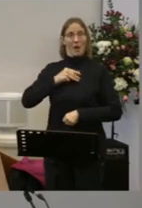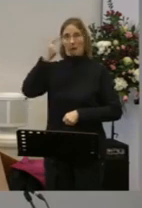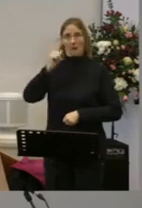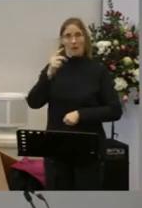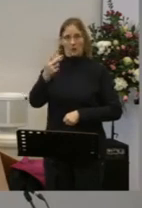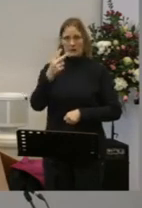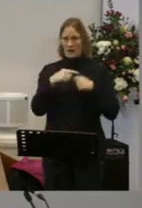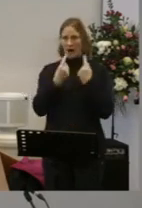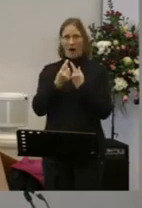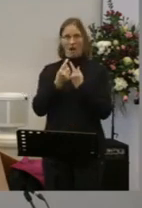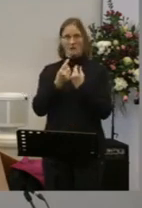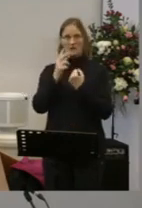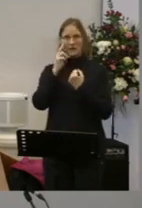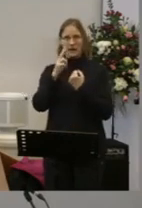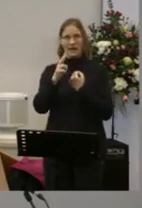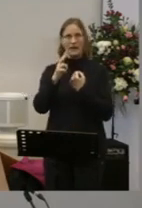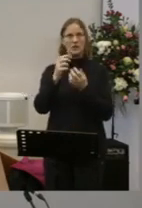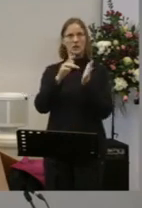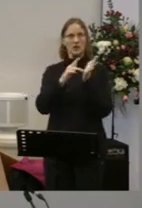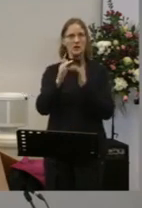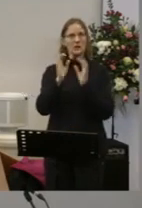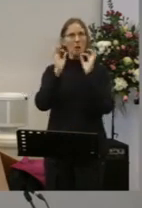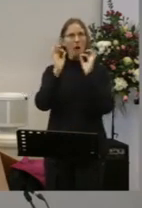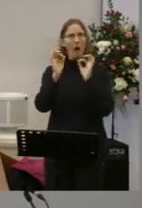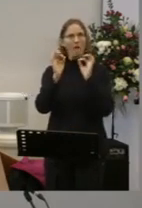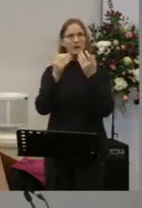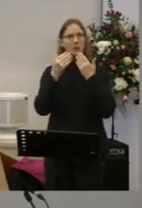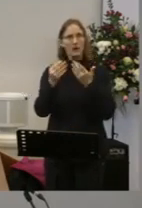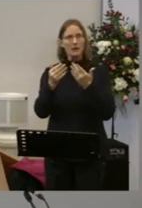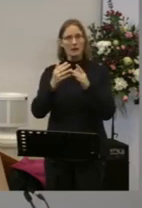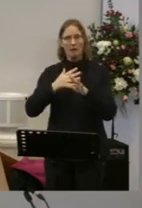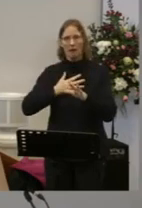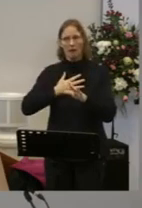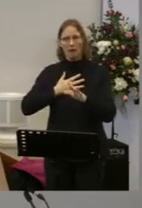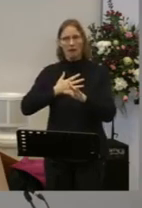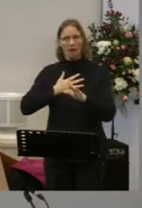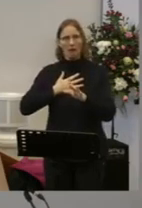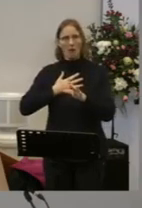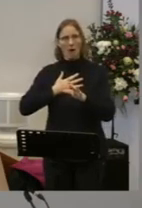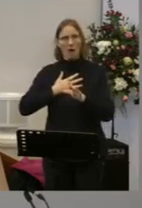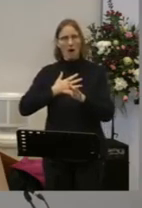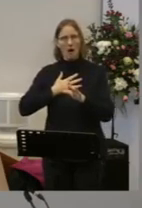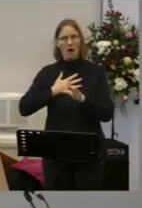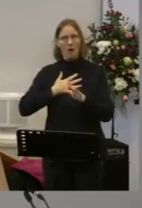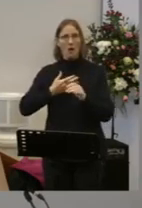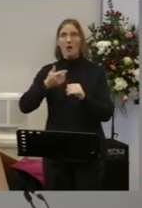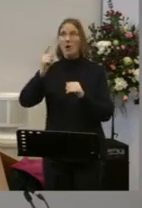that? Do you understand what you have As a Christian? God looks at you